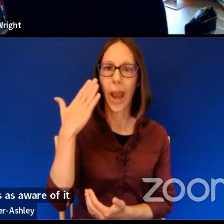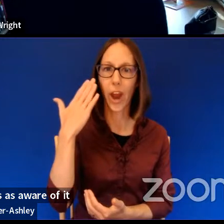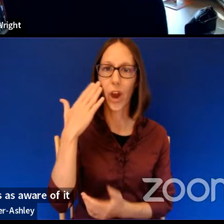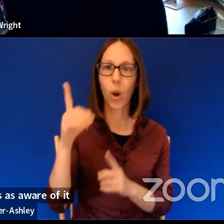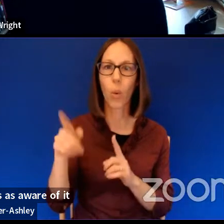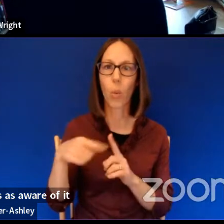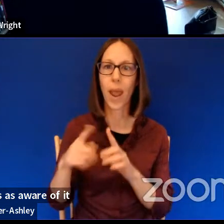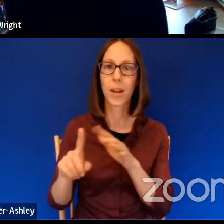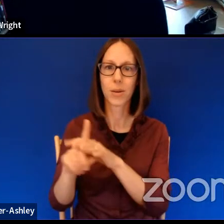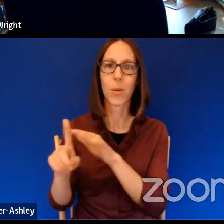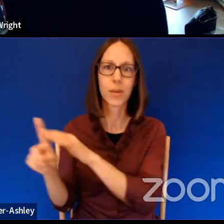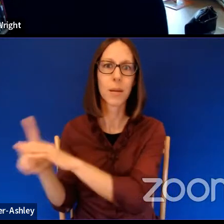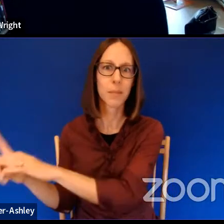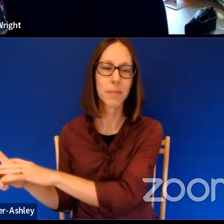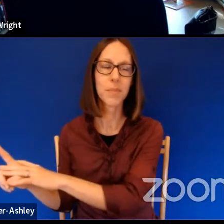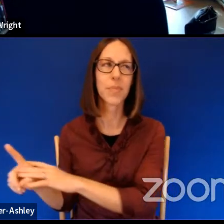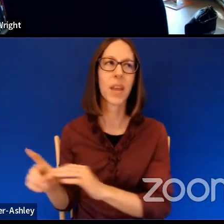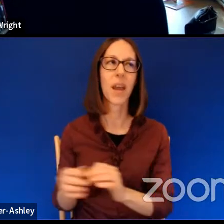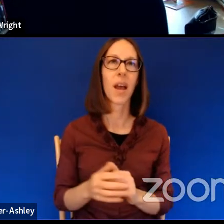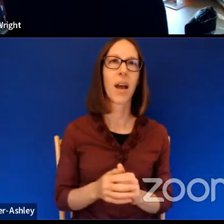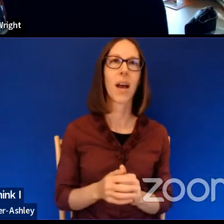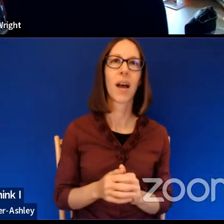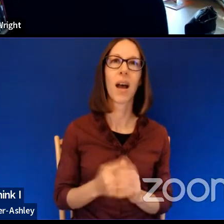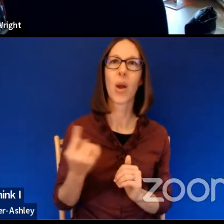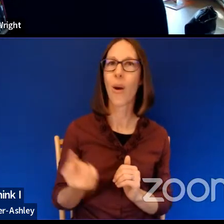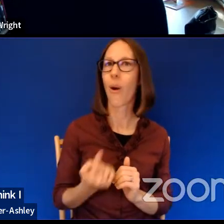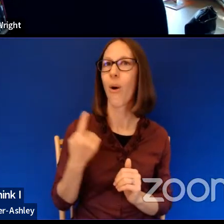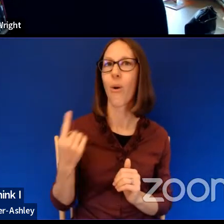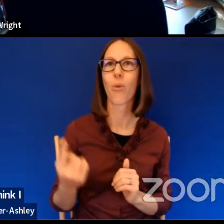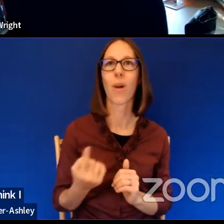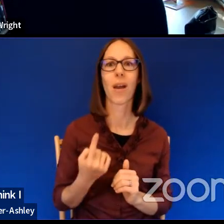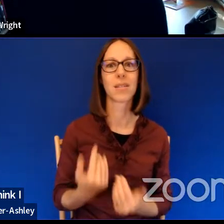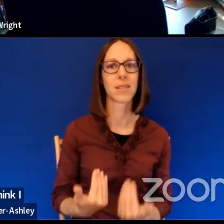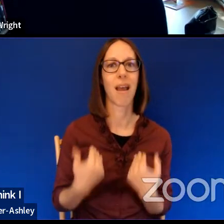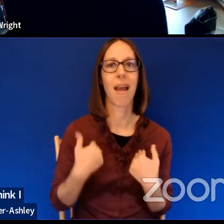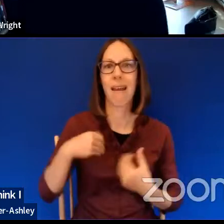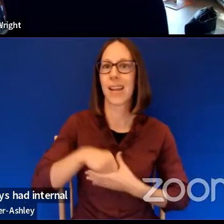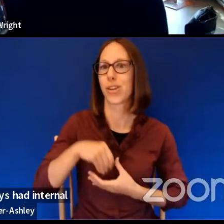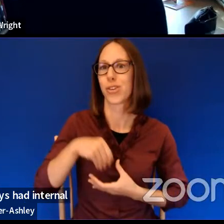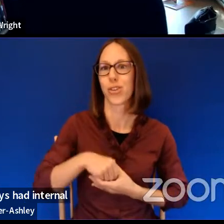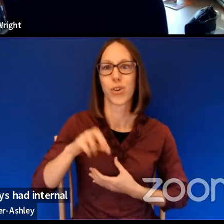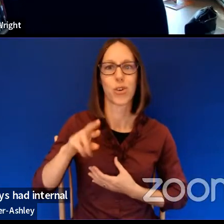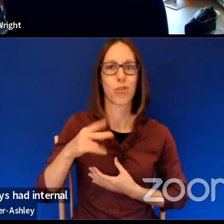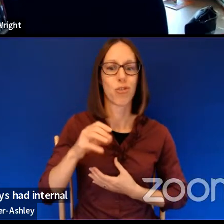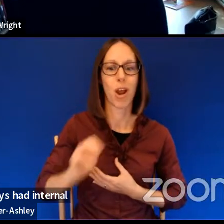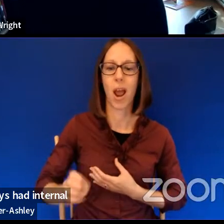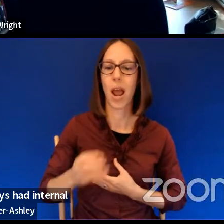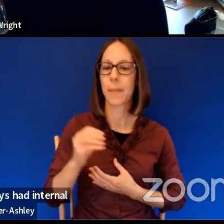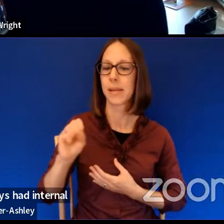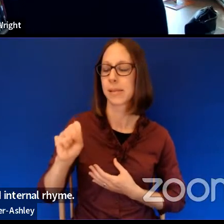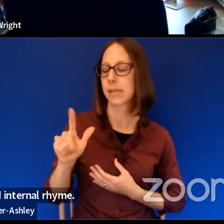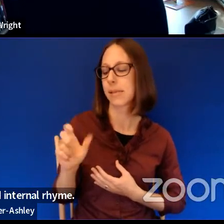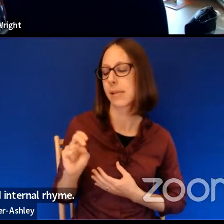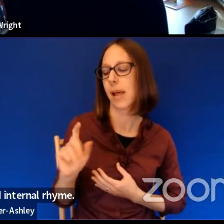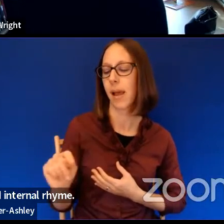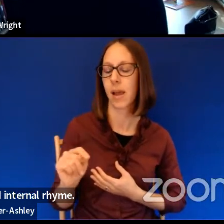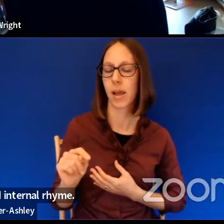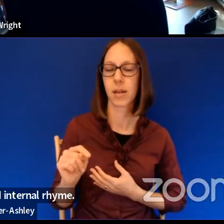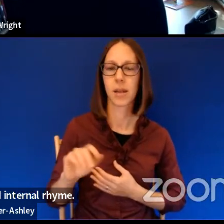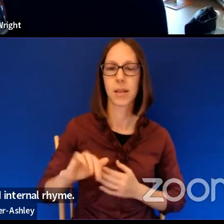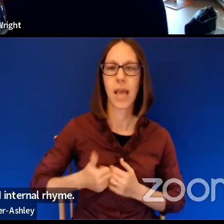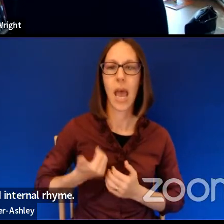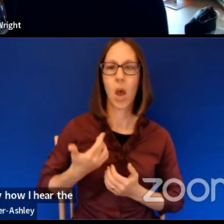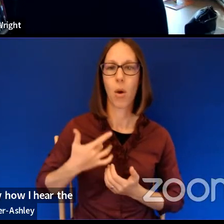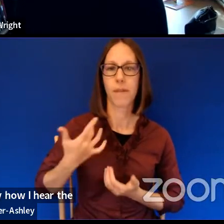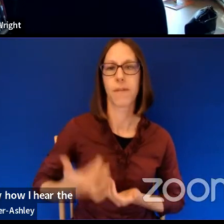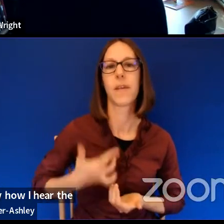think, um, I always had internal rhyme. I always loved slant rhyme. It's probably how I hear the music of